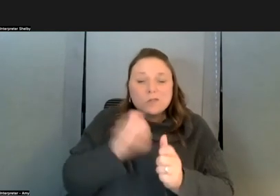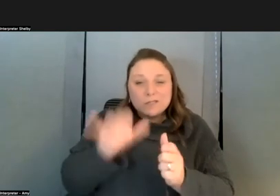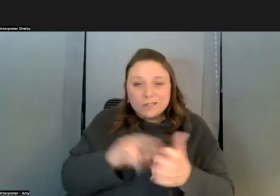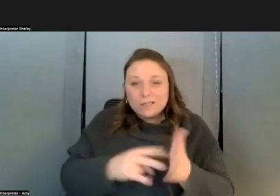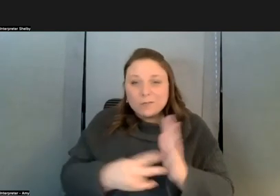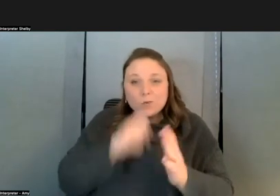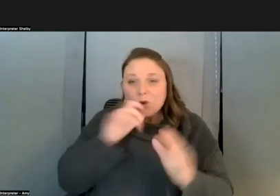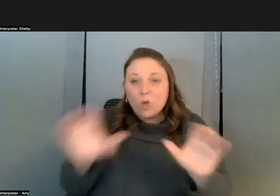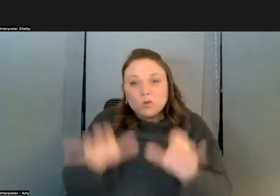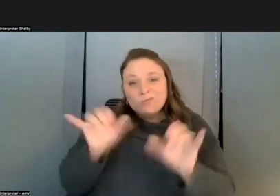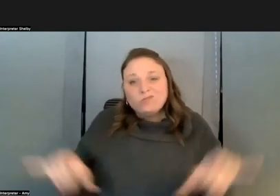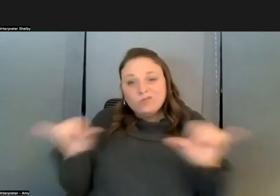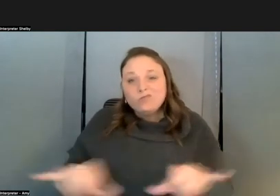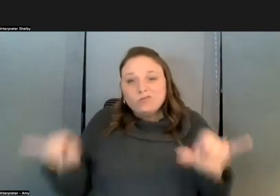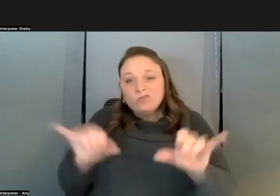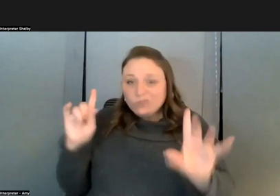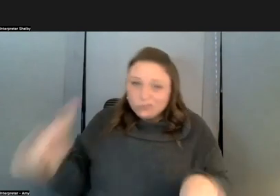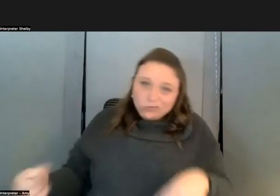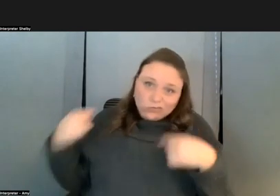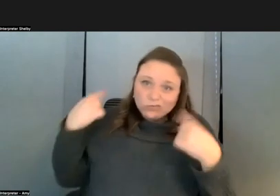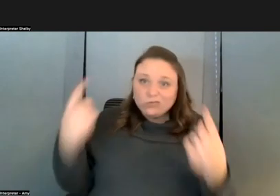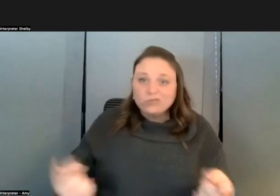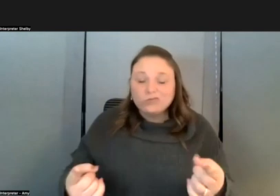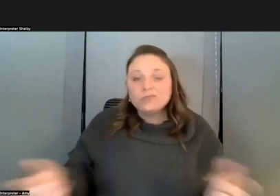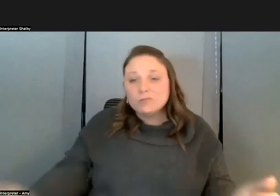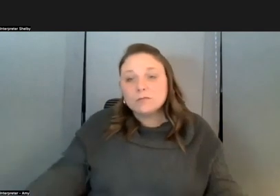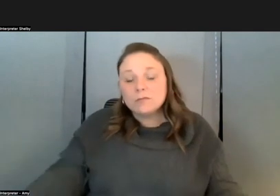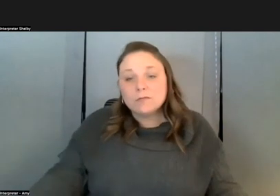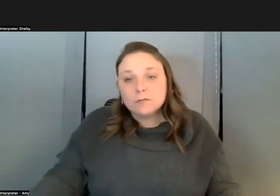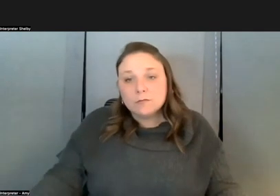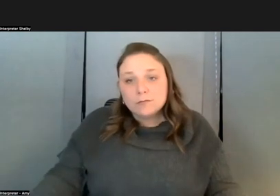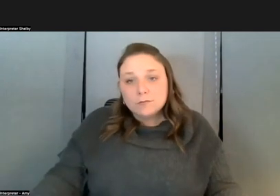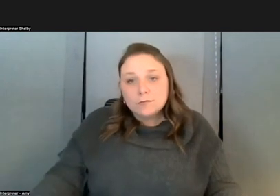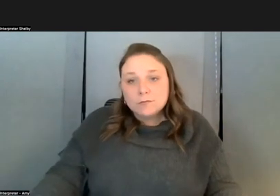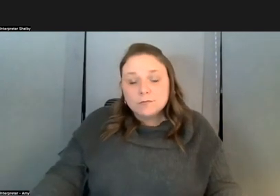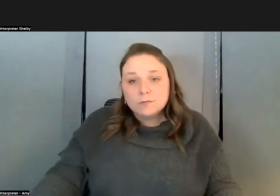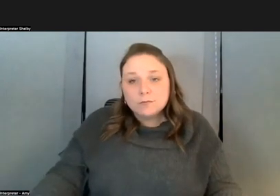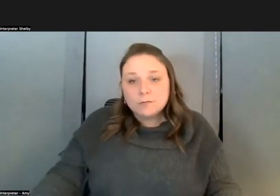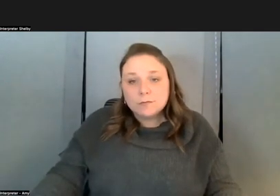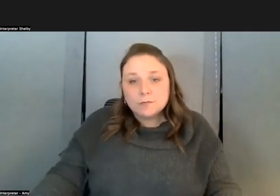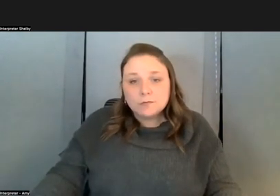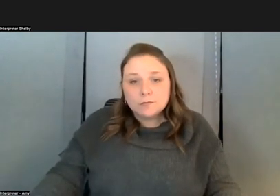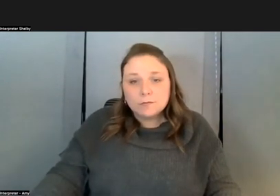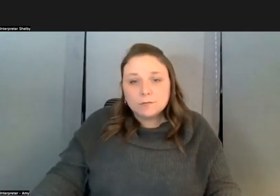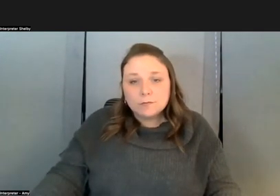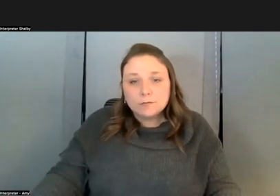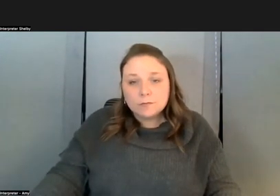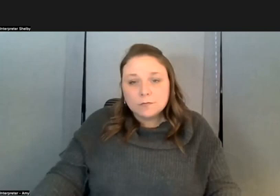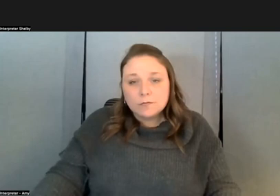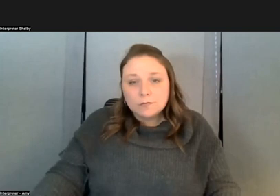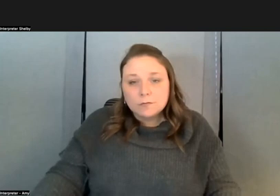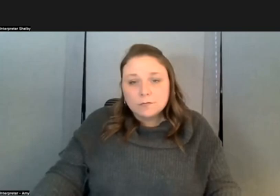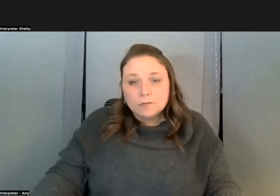the way we used to um you know it's um you know